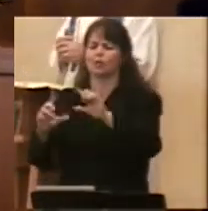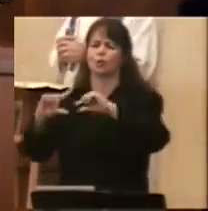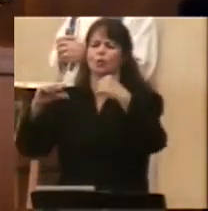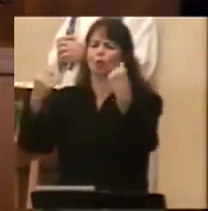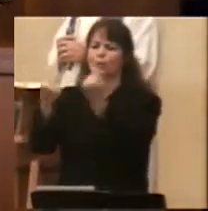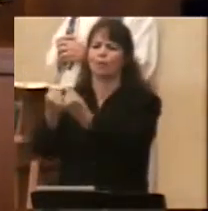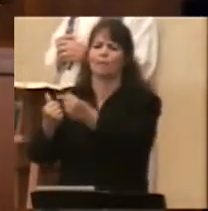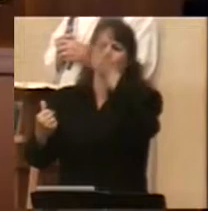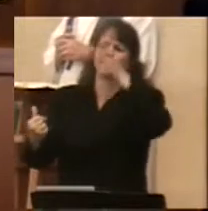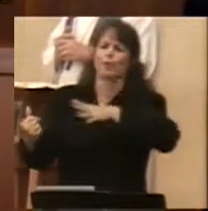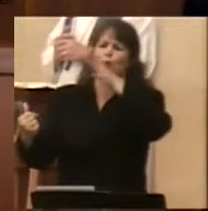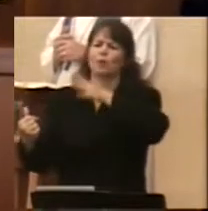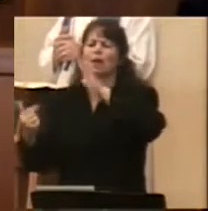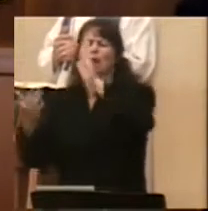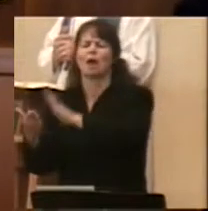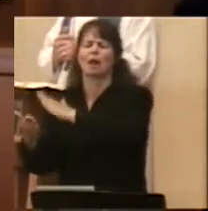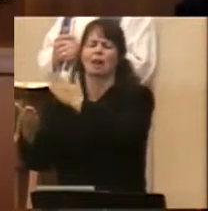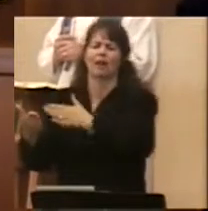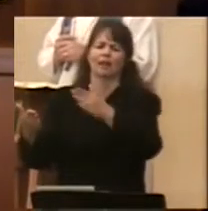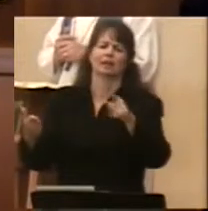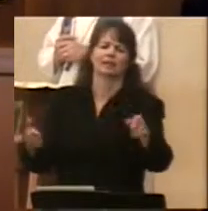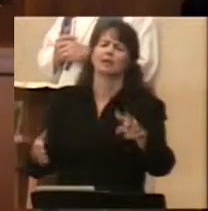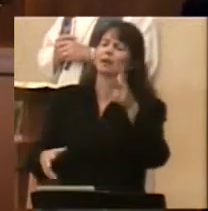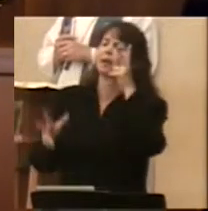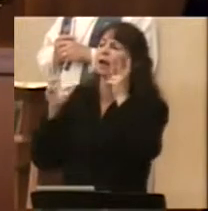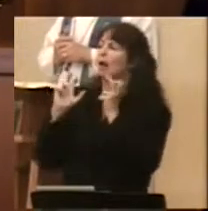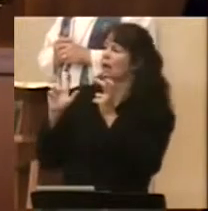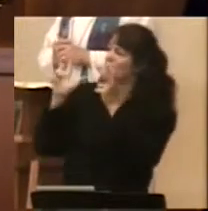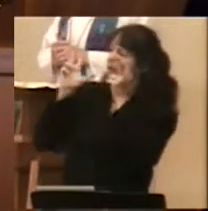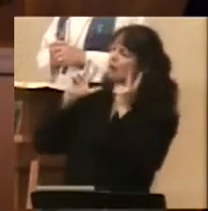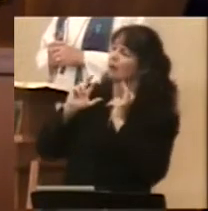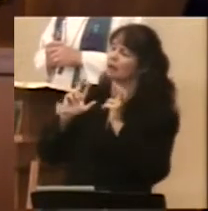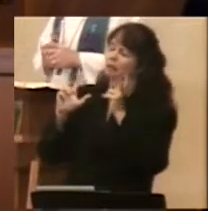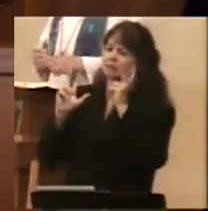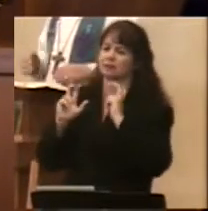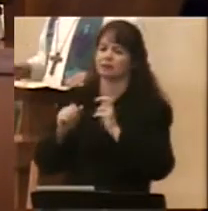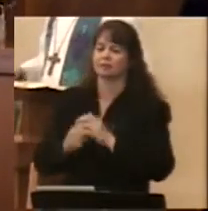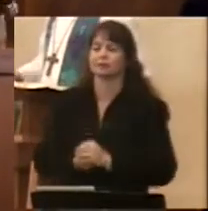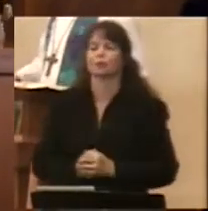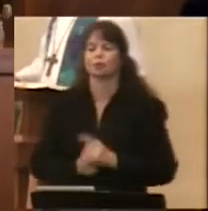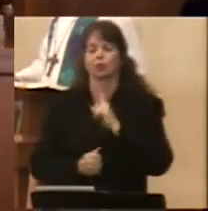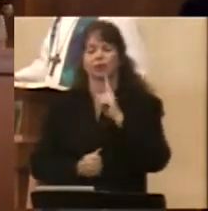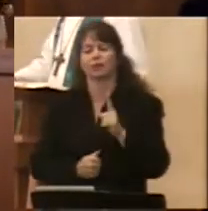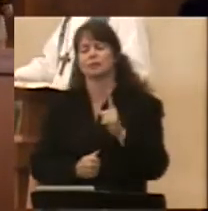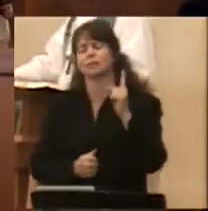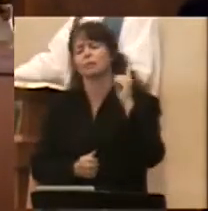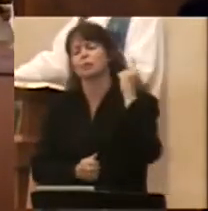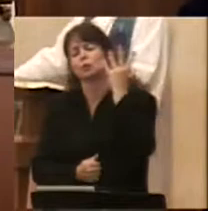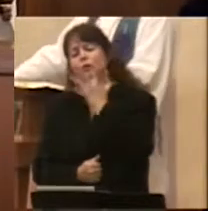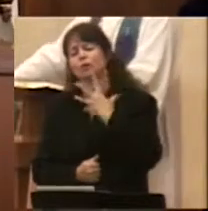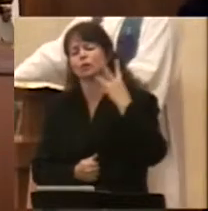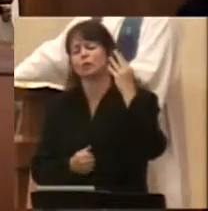women, and you have to admit that there is, it is hard to beat the sound of a beautiful choir.